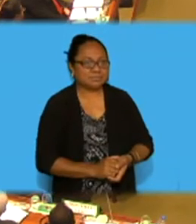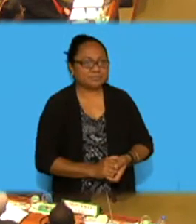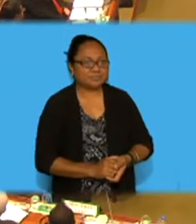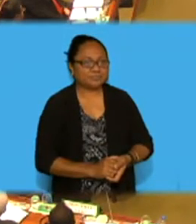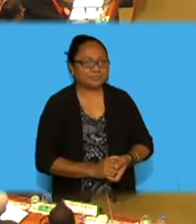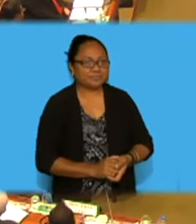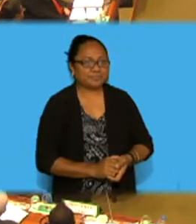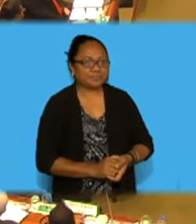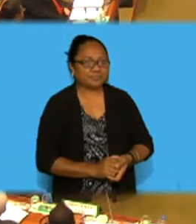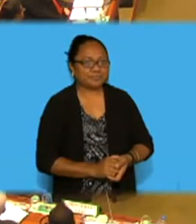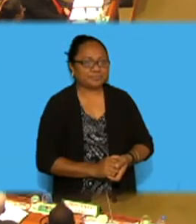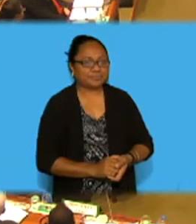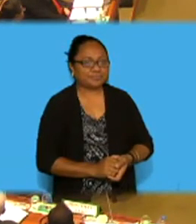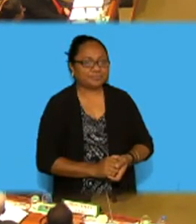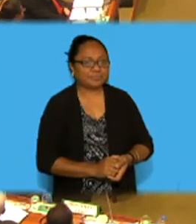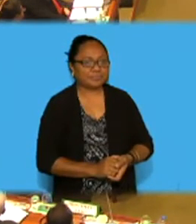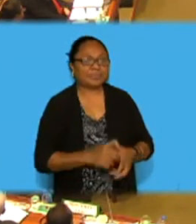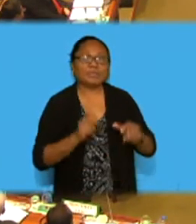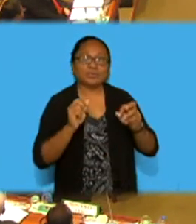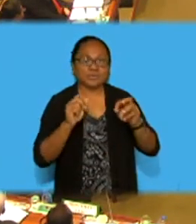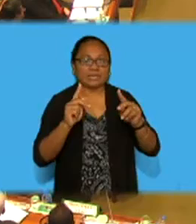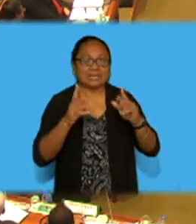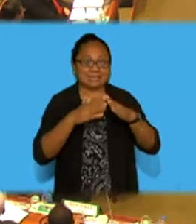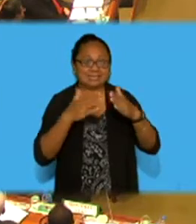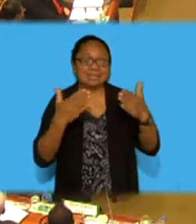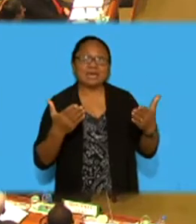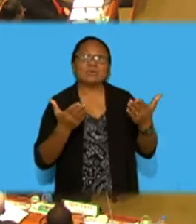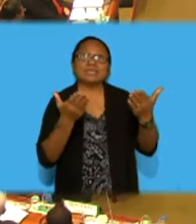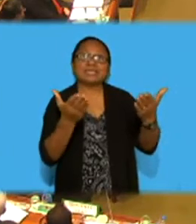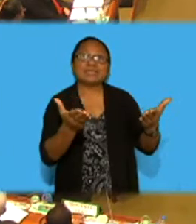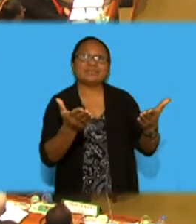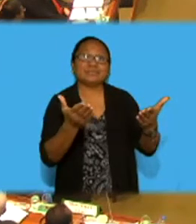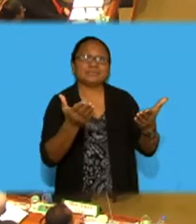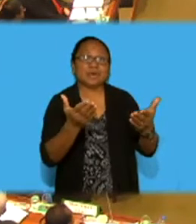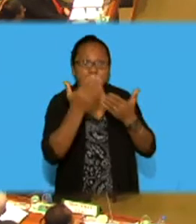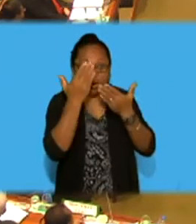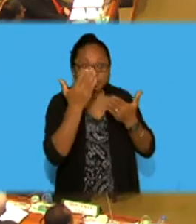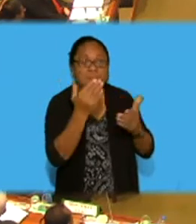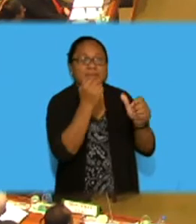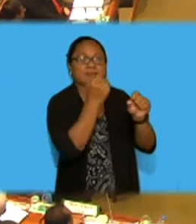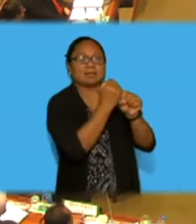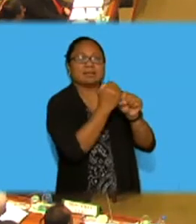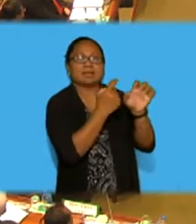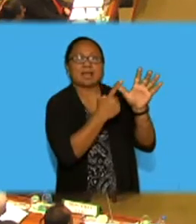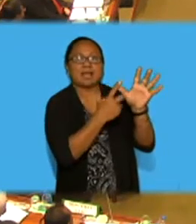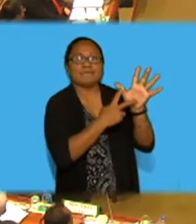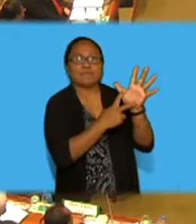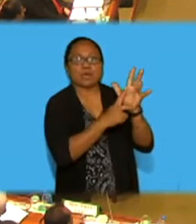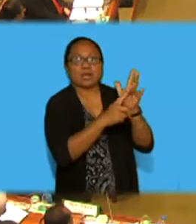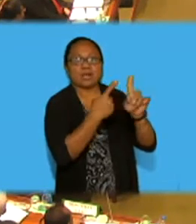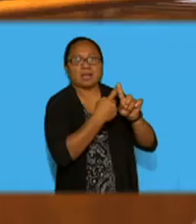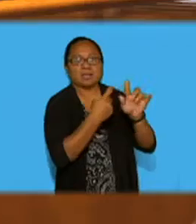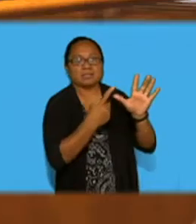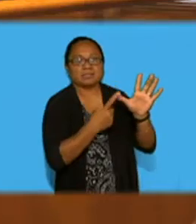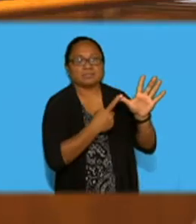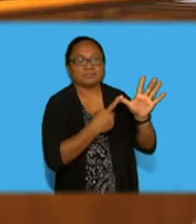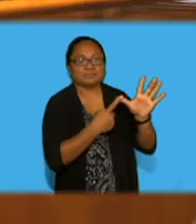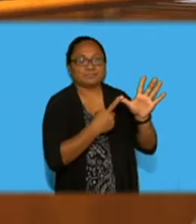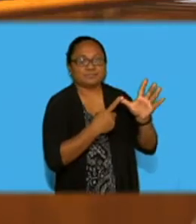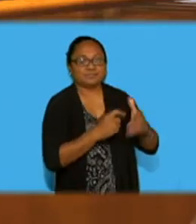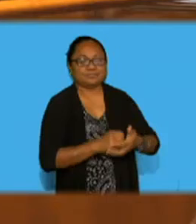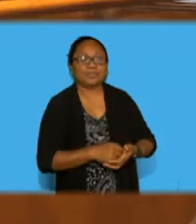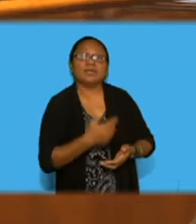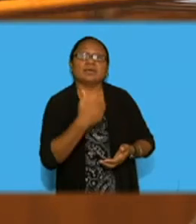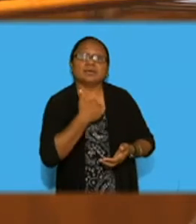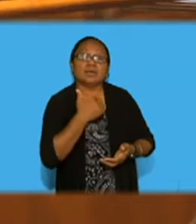Thank you. Therefore, I will now give the floor to the Honorable Member. Thank you, Madam Speaker. Madam Speaker, I've always stated